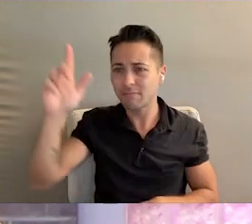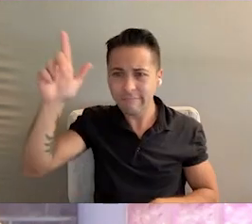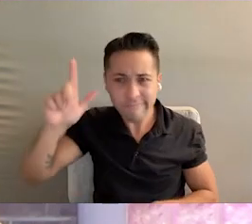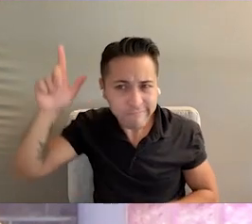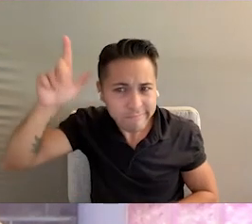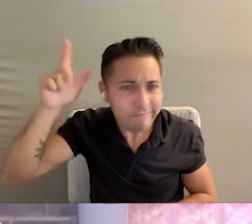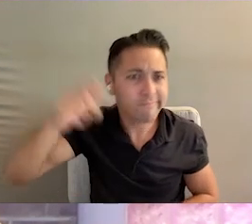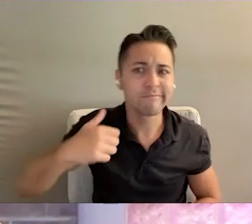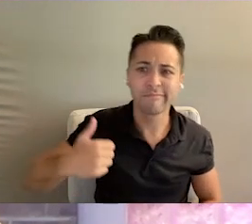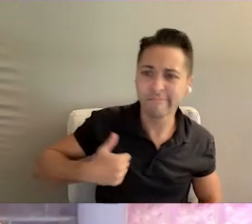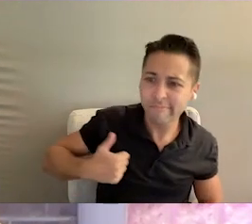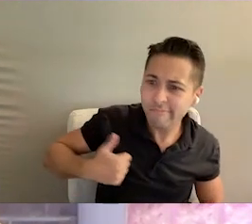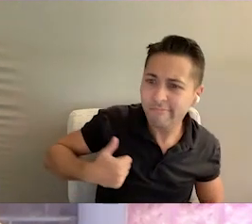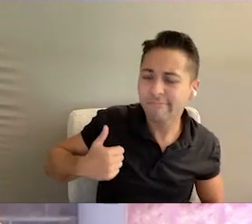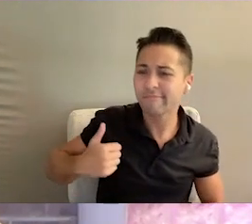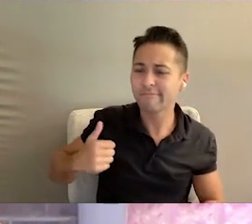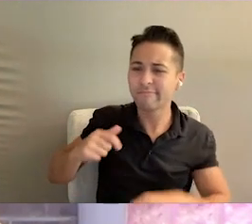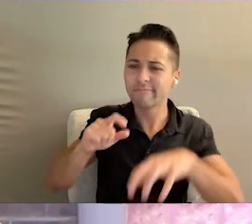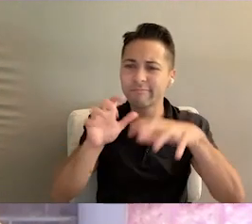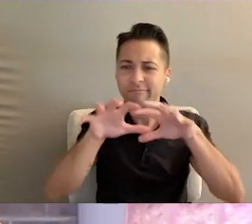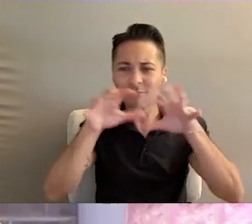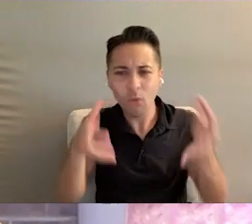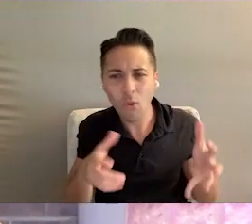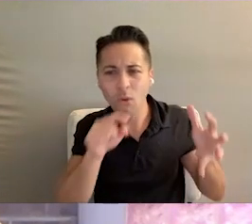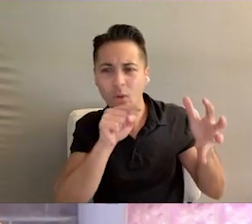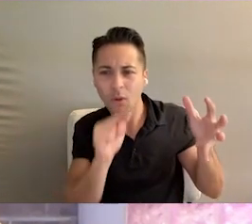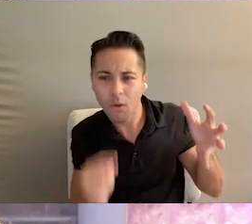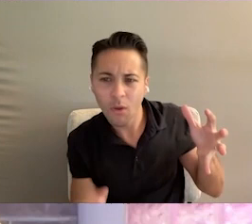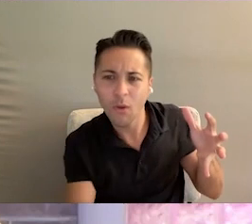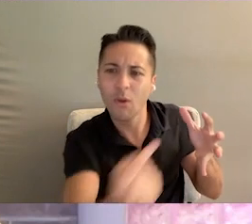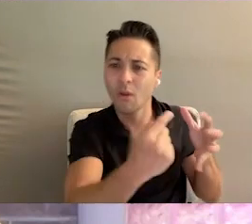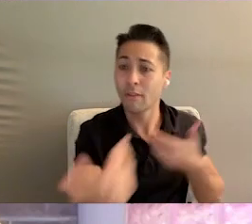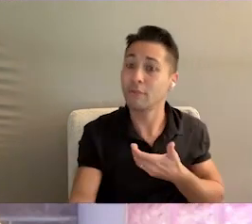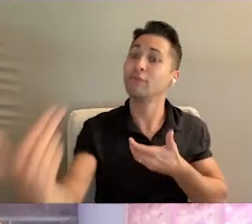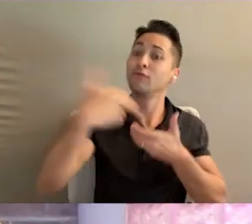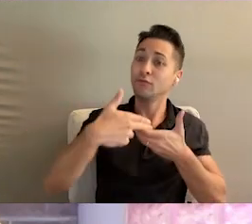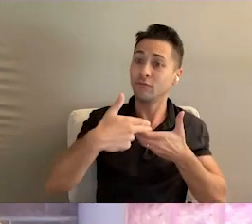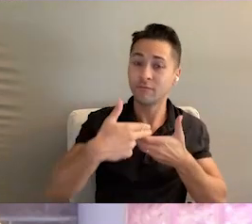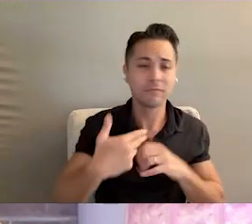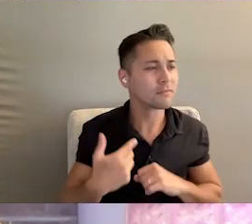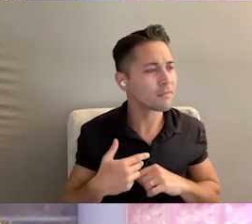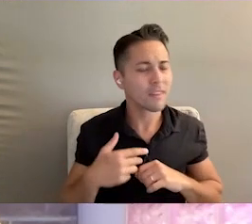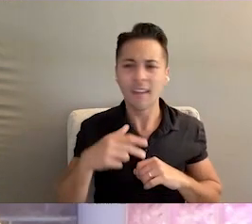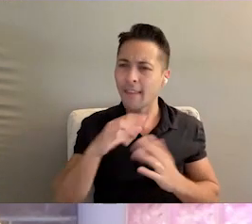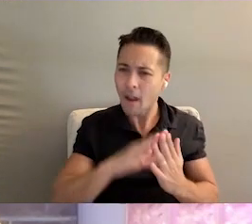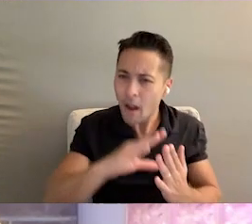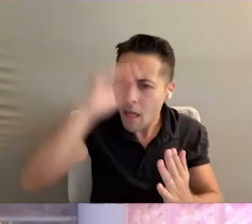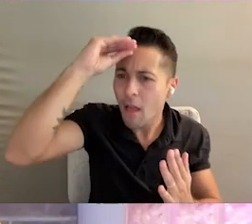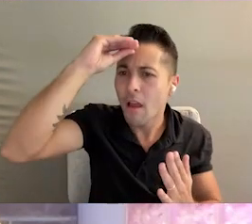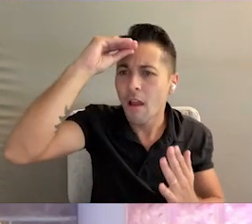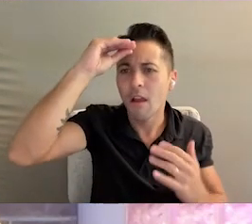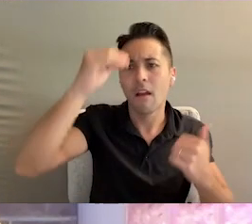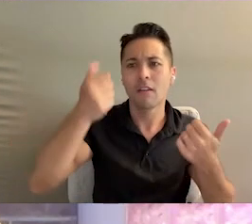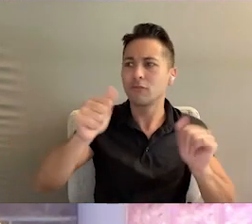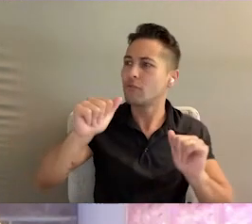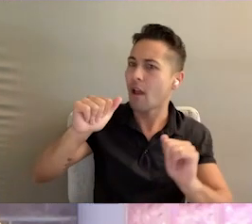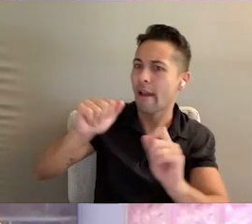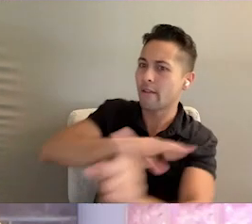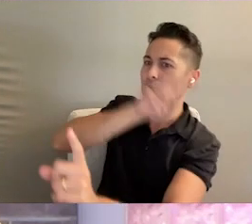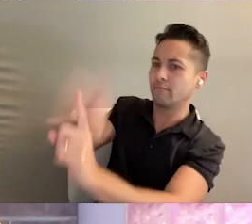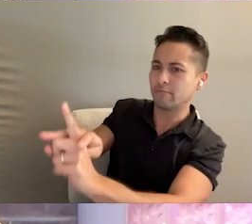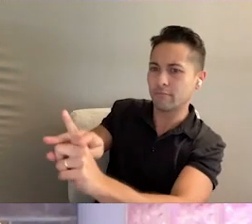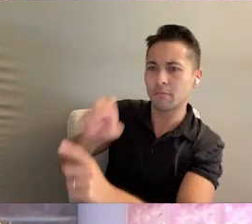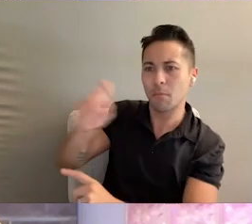around the globe to hear about this incredible event and to take it back as a blueprint of something to